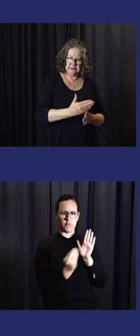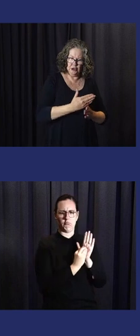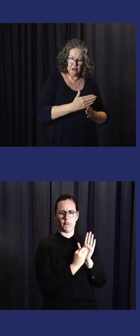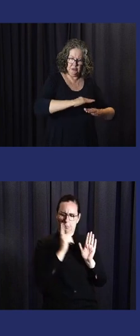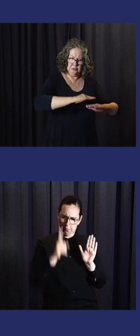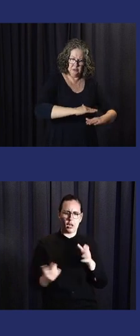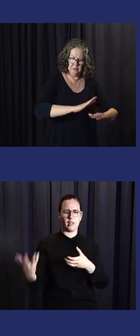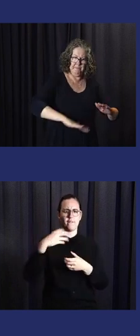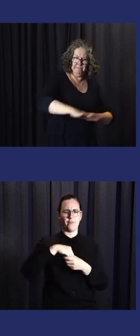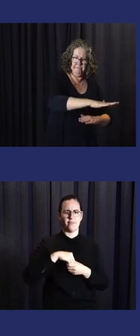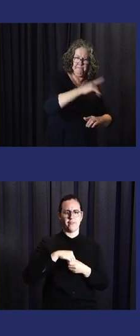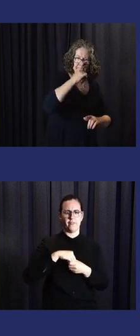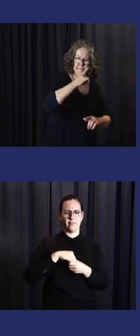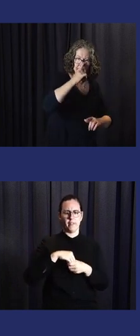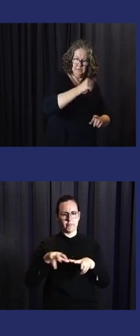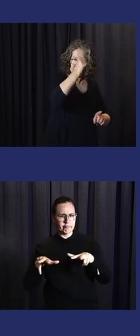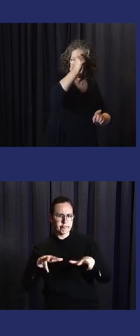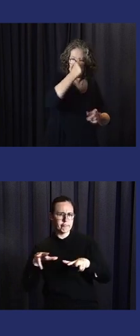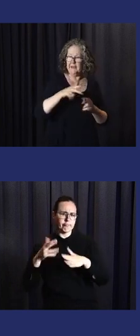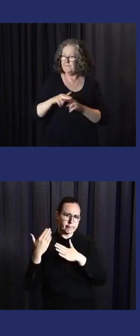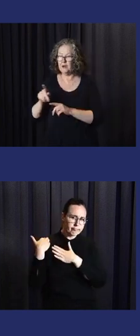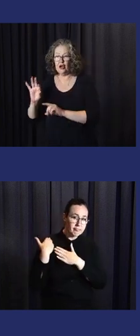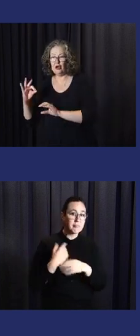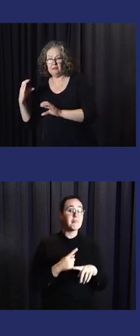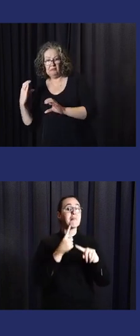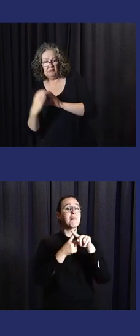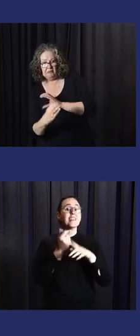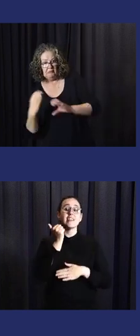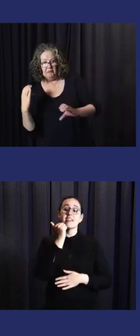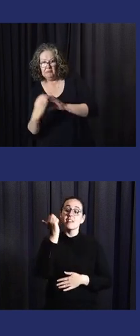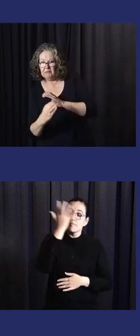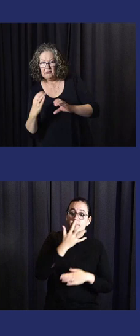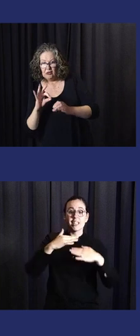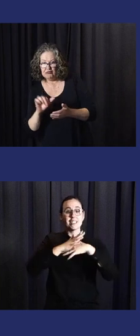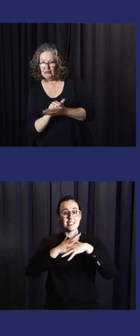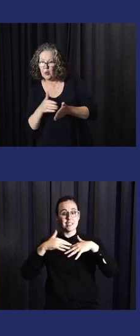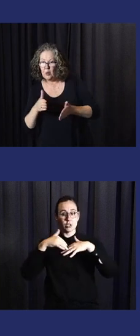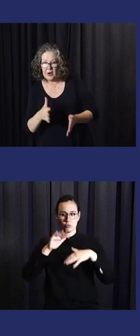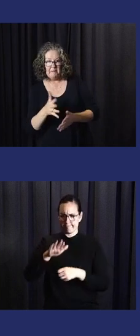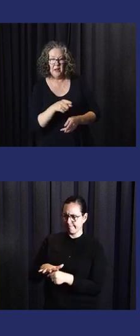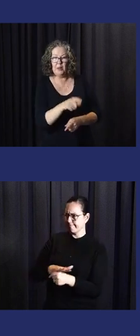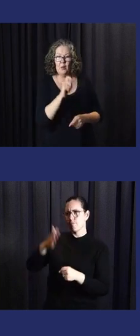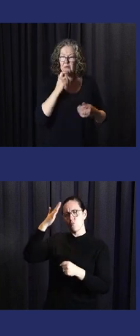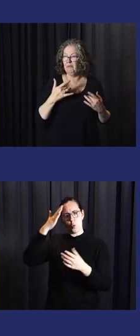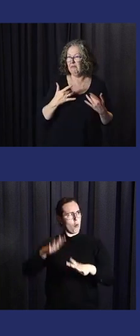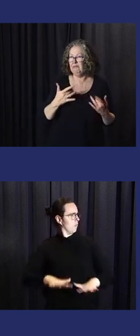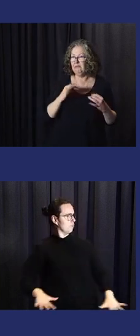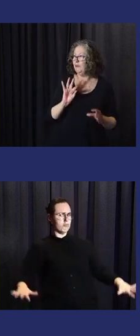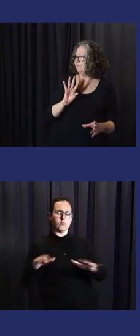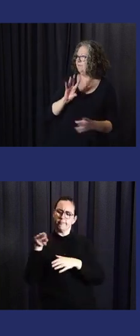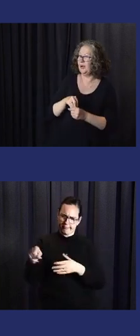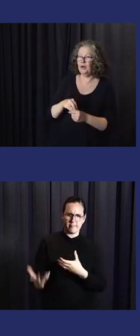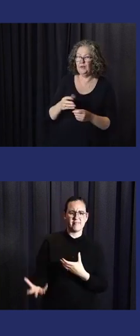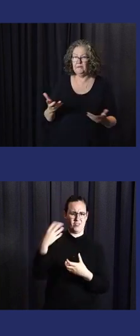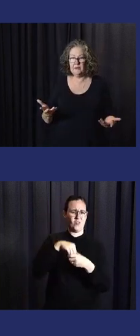community knowledge. I reference traditional Indigenous local knowledge. If you're not providing the information and the